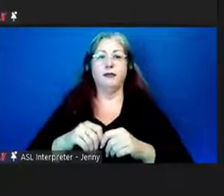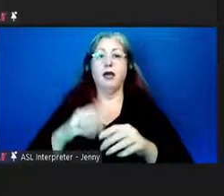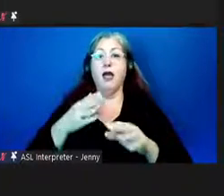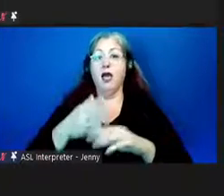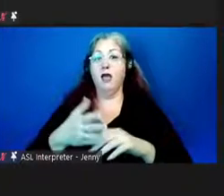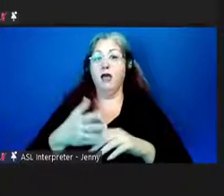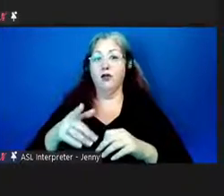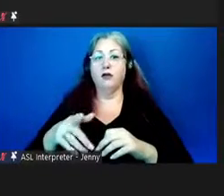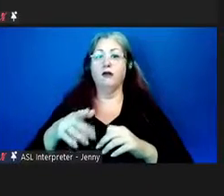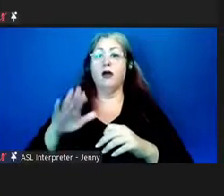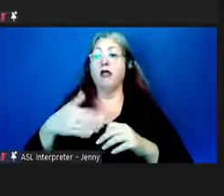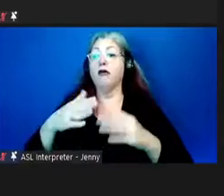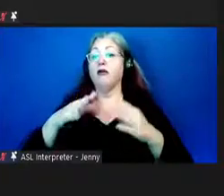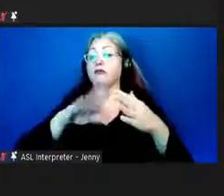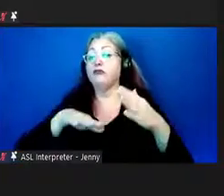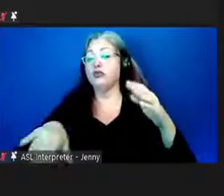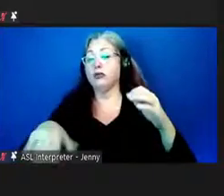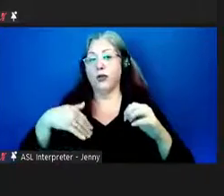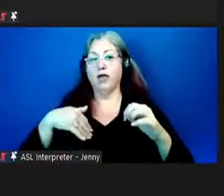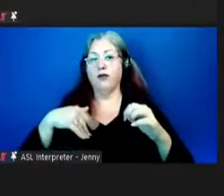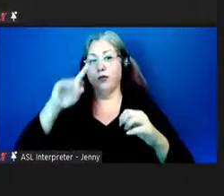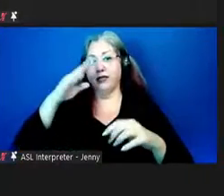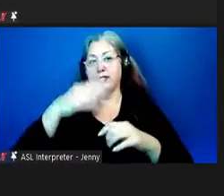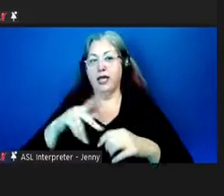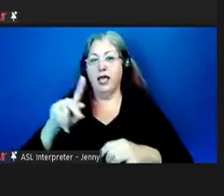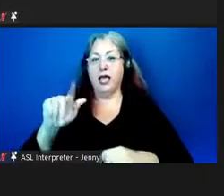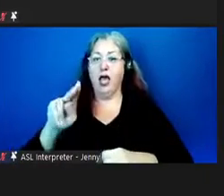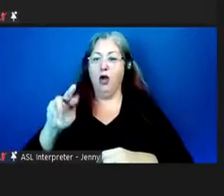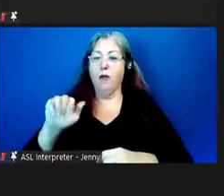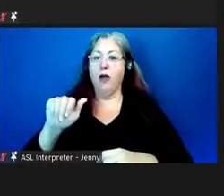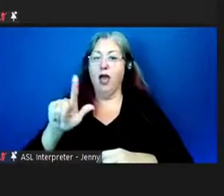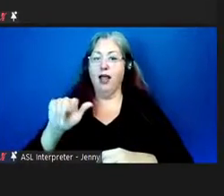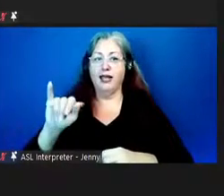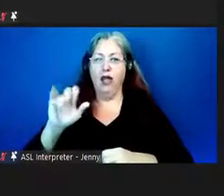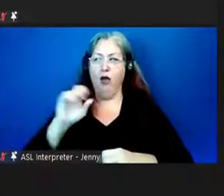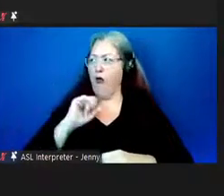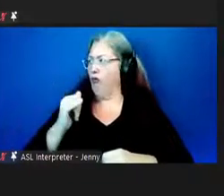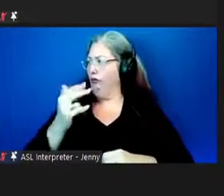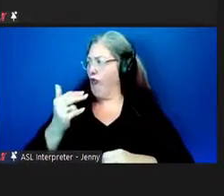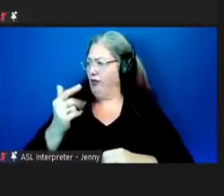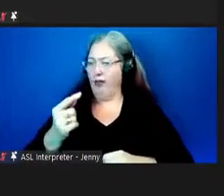that, the rest of our children, we have a son, Kaumuali'i. How old is he? He's 13.